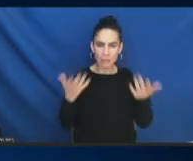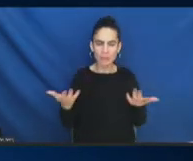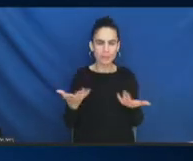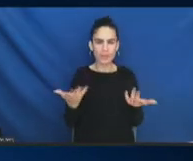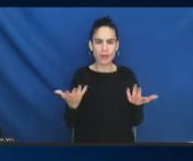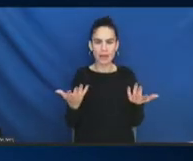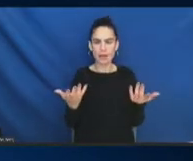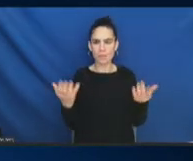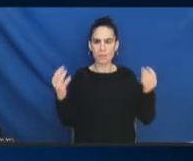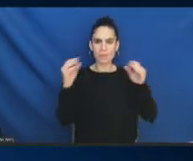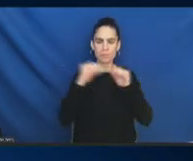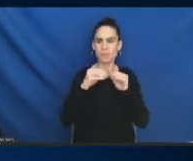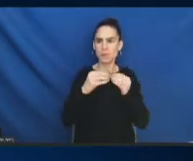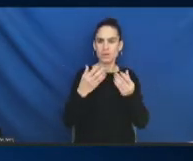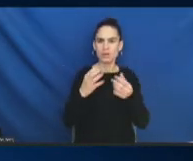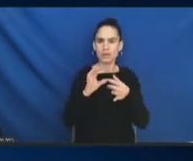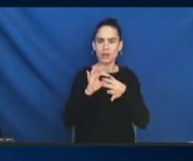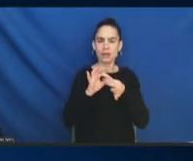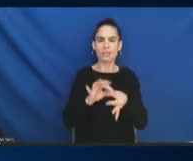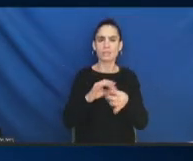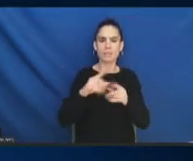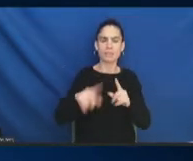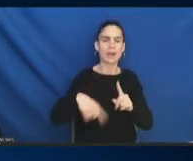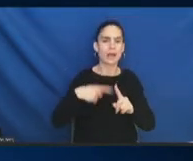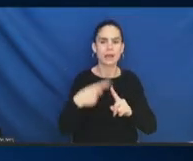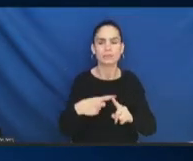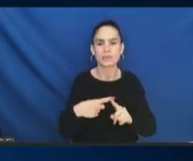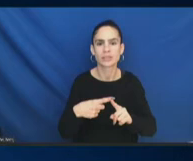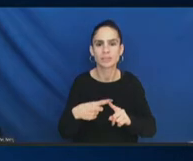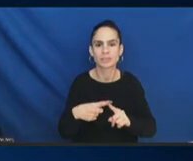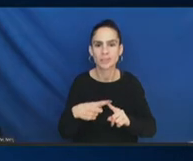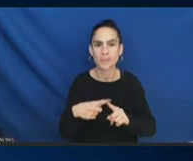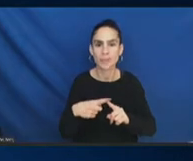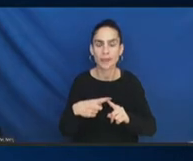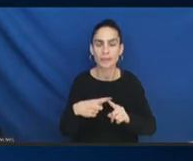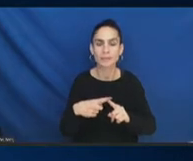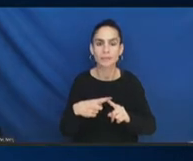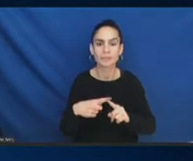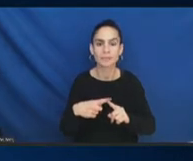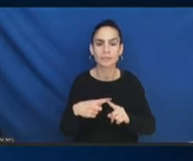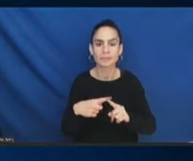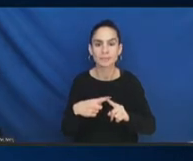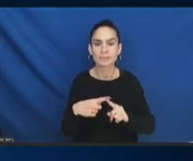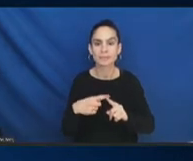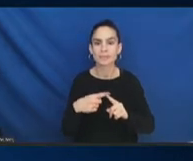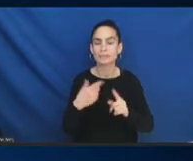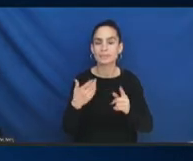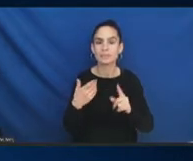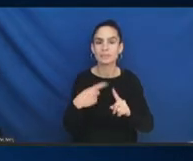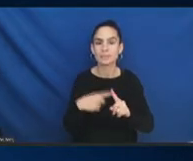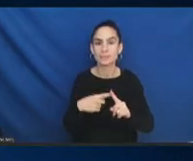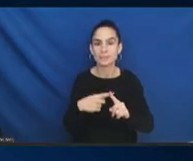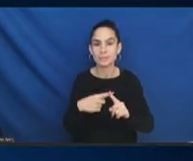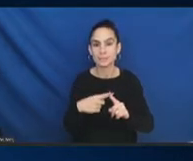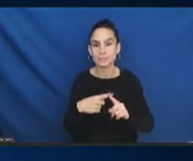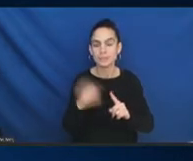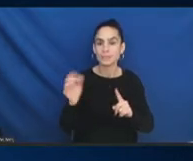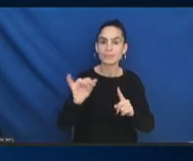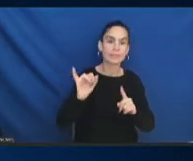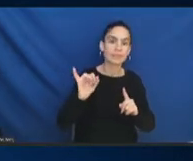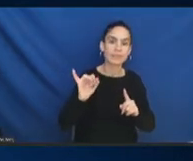trying to understand where communities are concentrated in low wage sectors and if there's a way to also understand